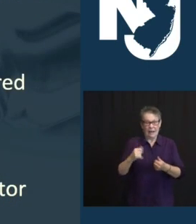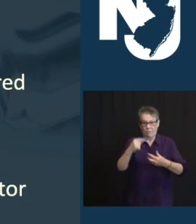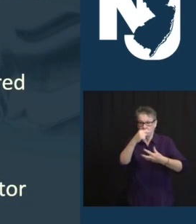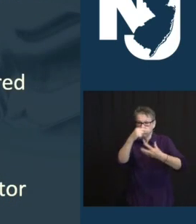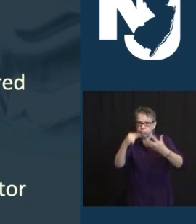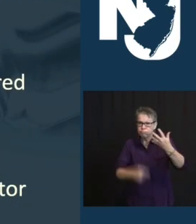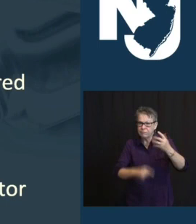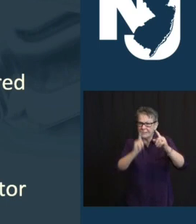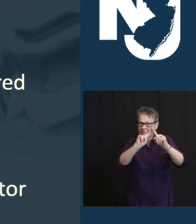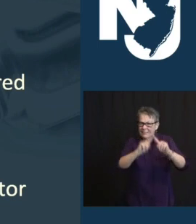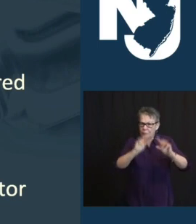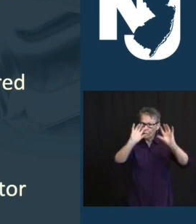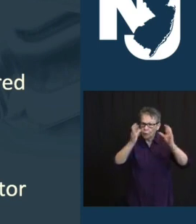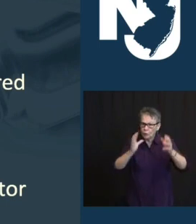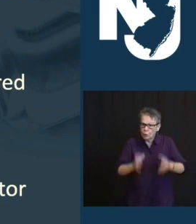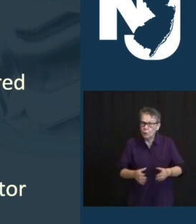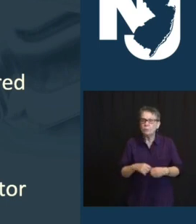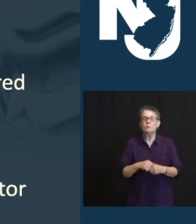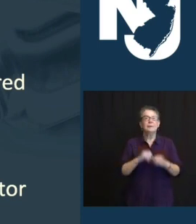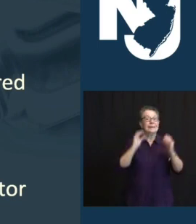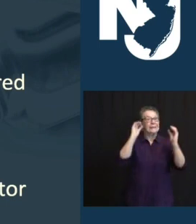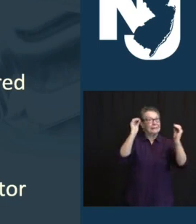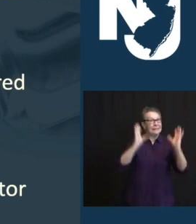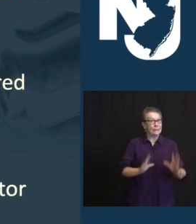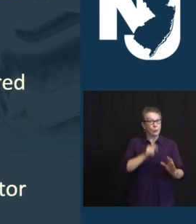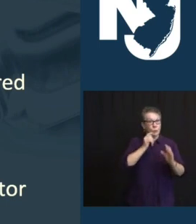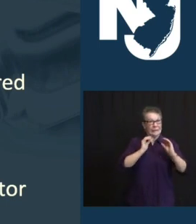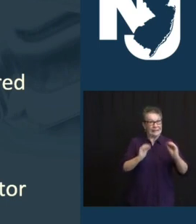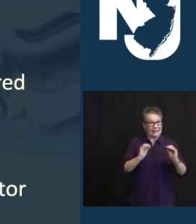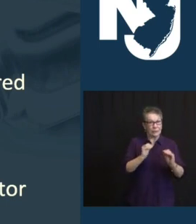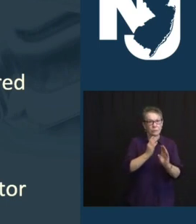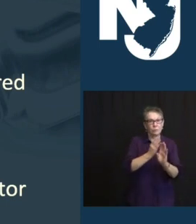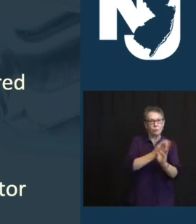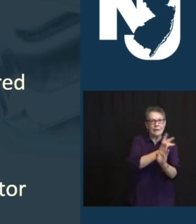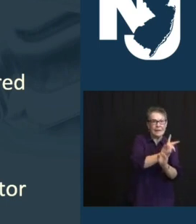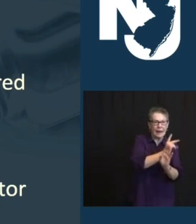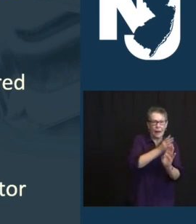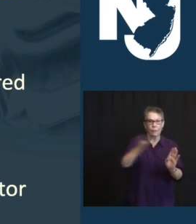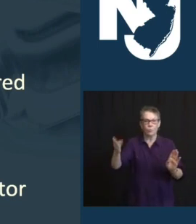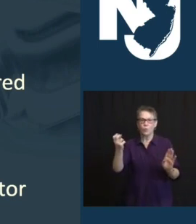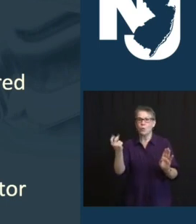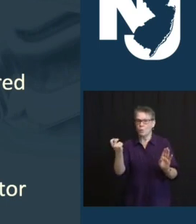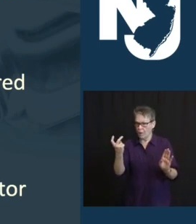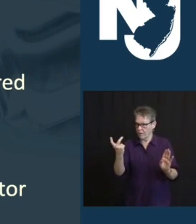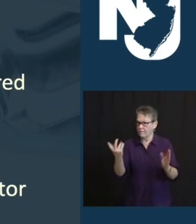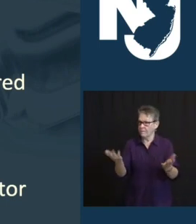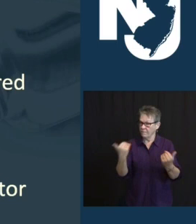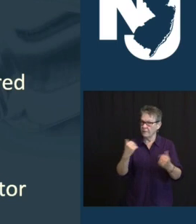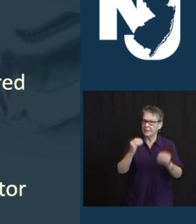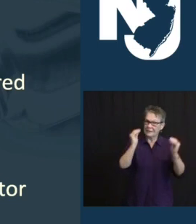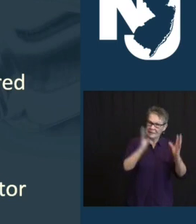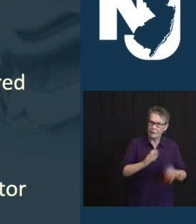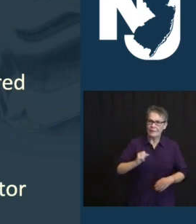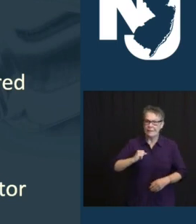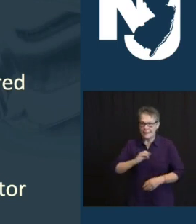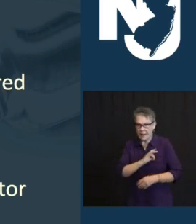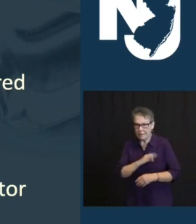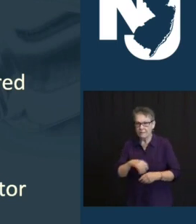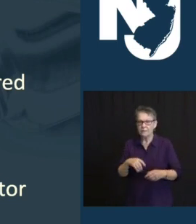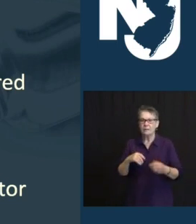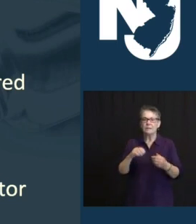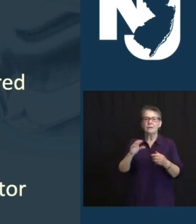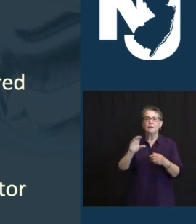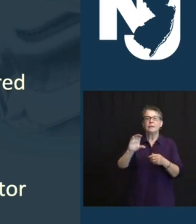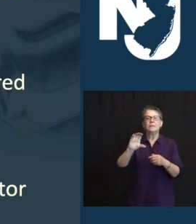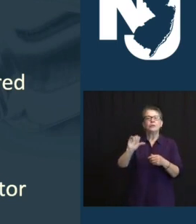-K THROUGH 12 EDUCATORS AND SUPPORT STAFF, WHO ARE ALL IN ONE FORM OR ANOTHER EDUCATORS, CHILD CARE WORKERS IN